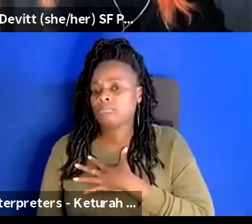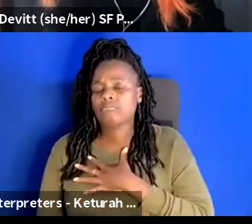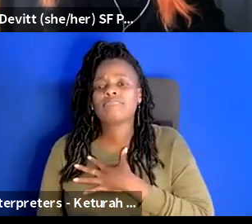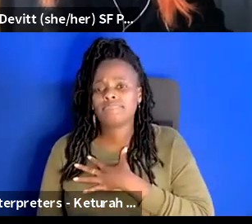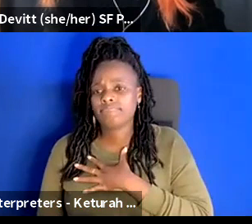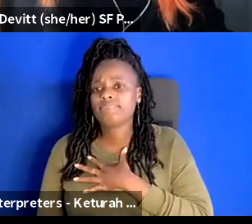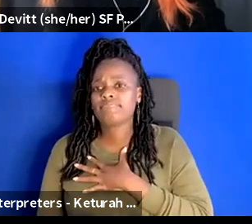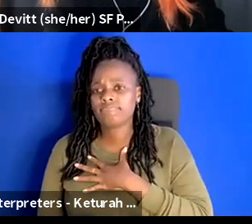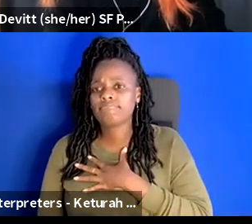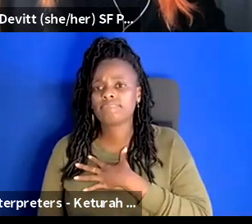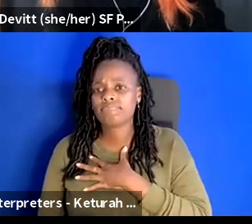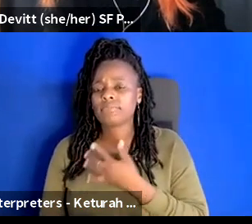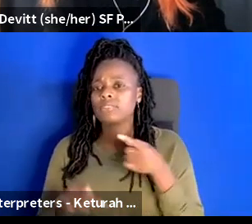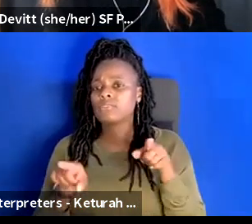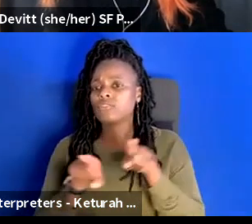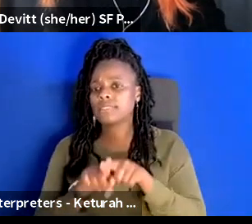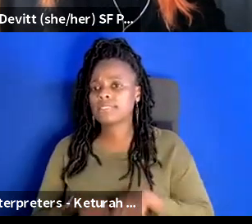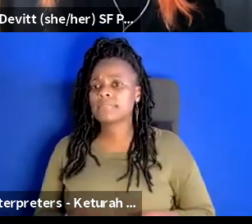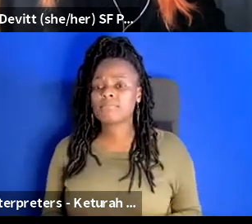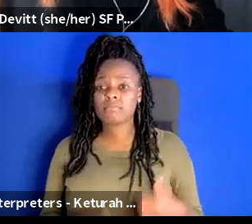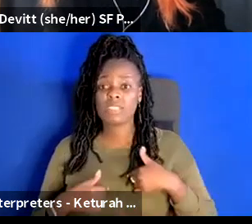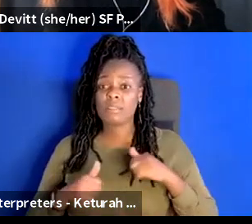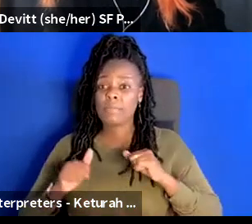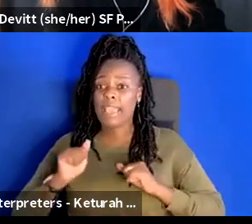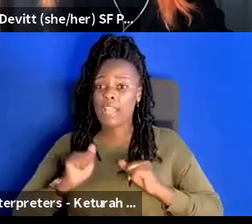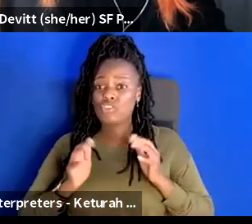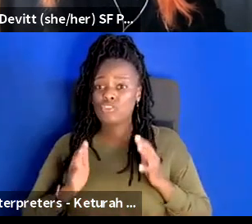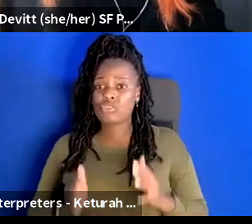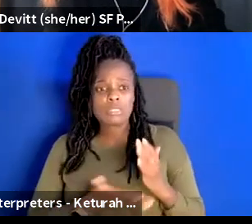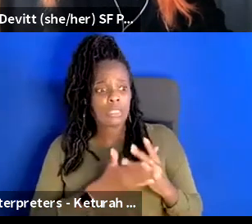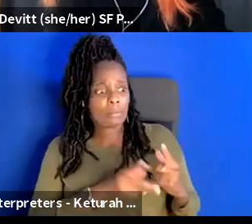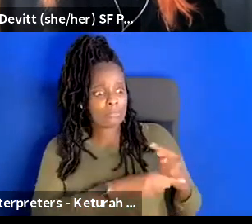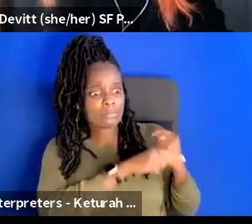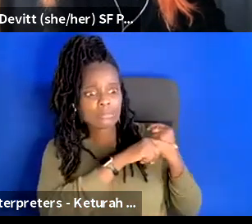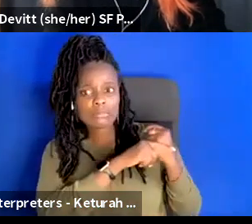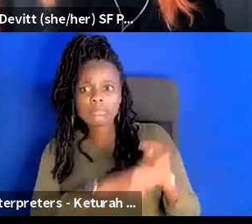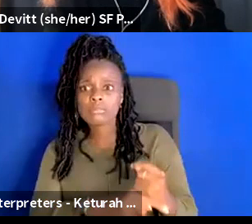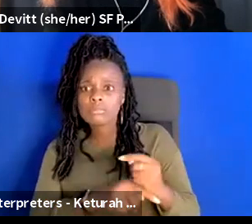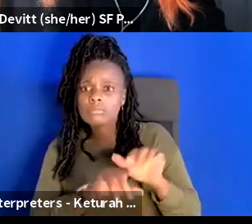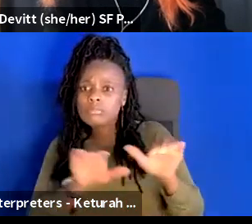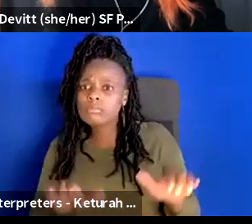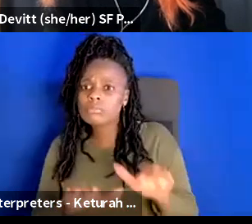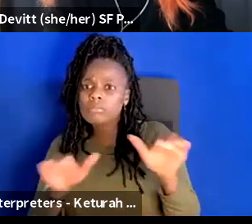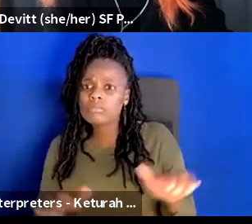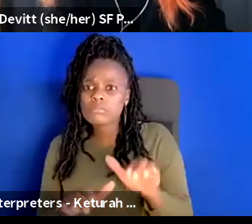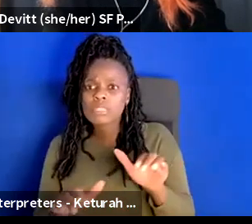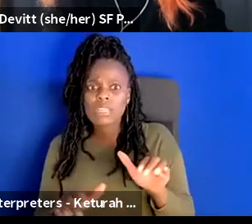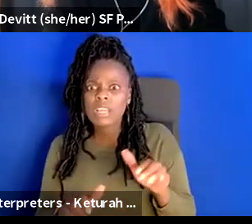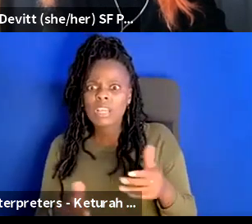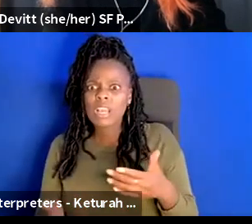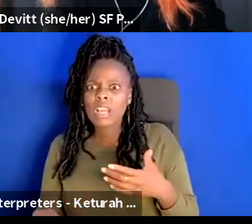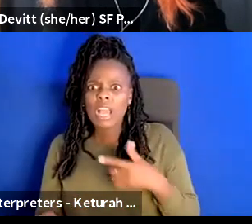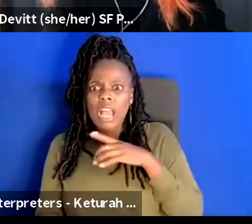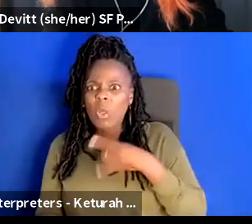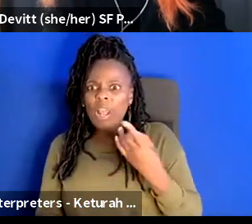and as an actor i gotta say that some of these rituals that are are well and widely understood i don't like it's it's it's great